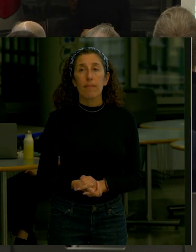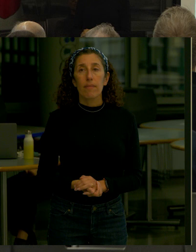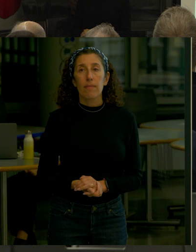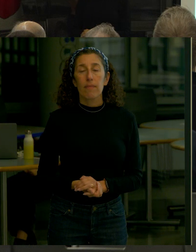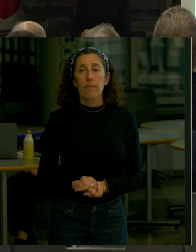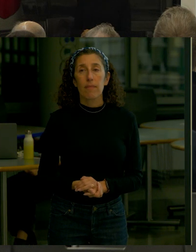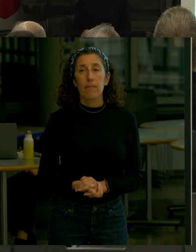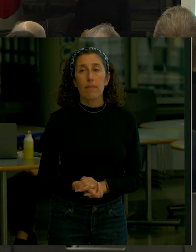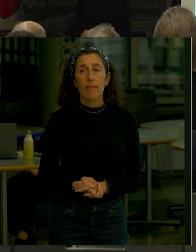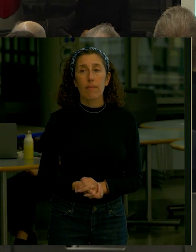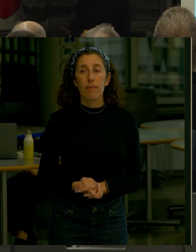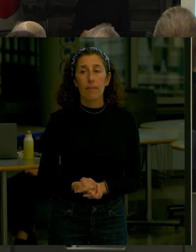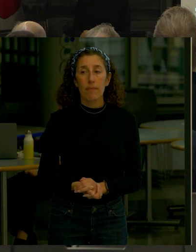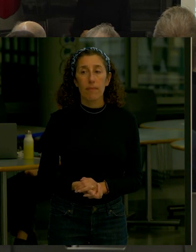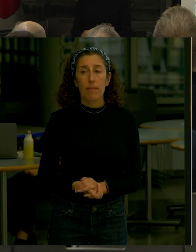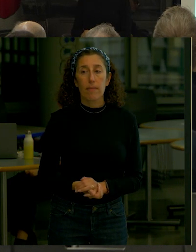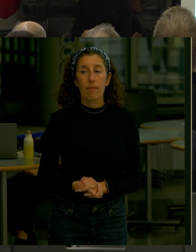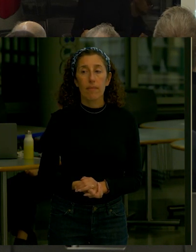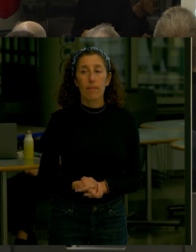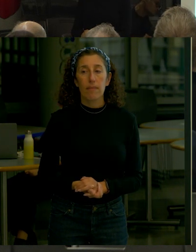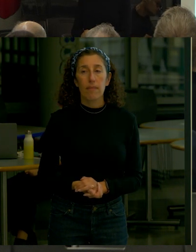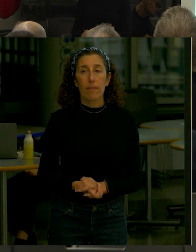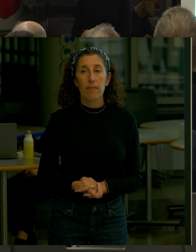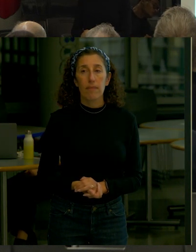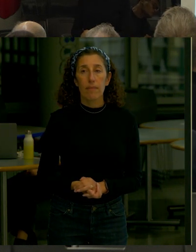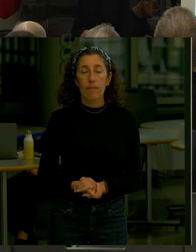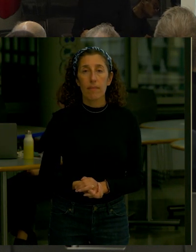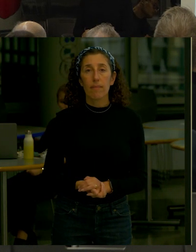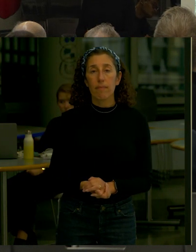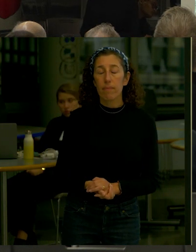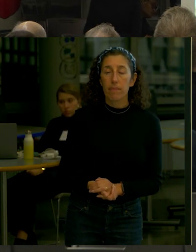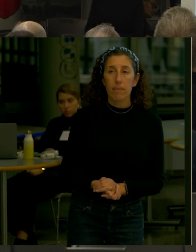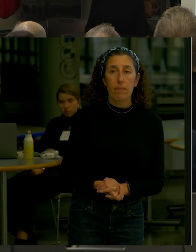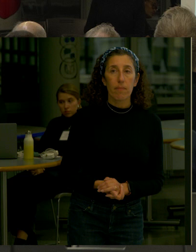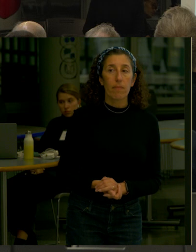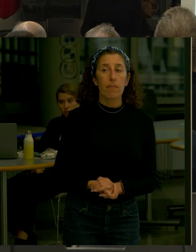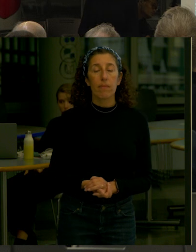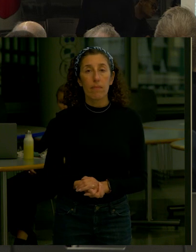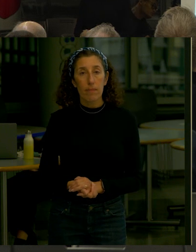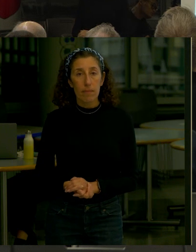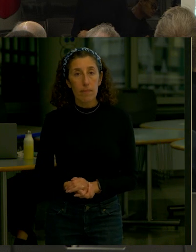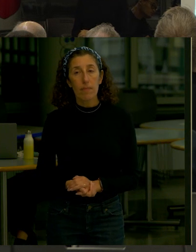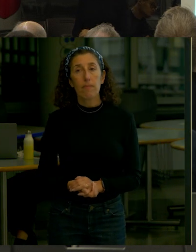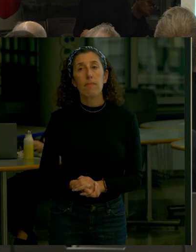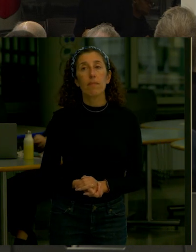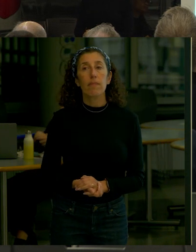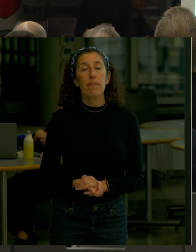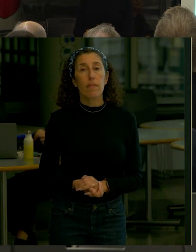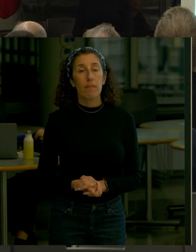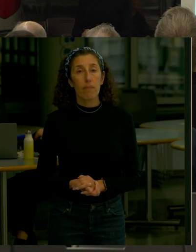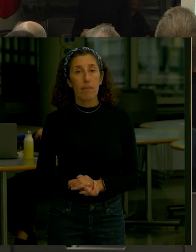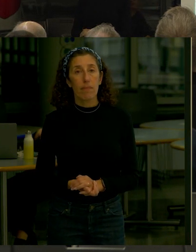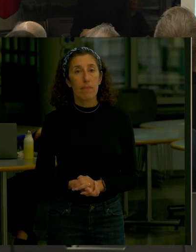because I think there's been quite a bit of thought given to the walls from the park side but when I see the